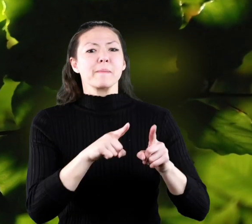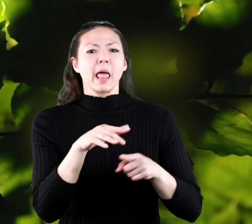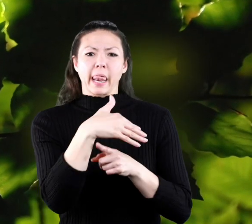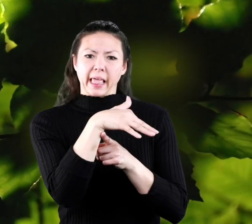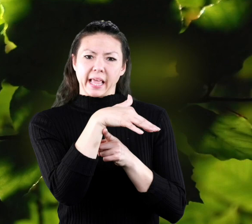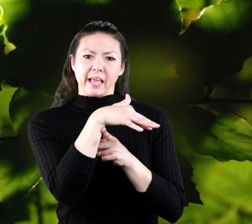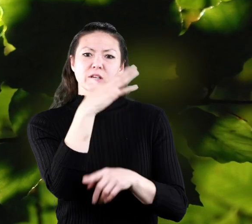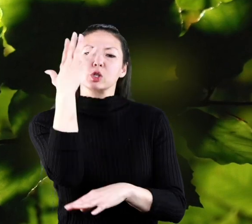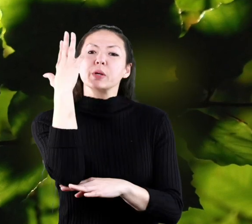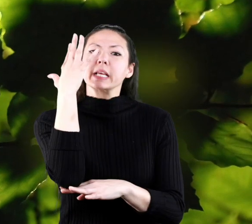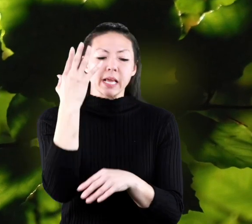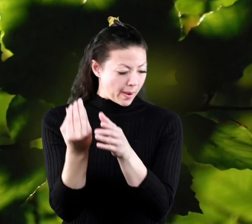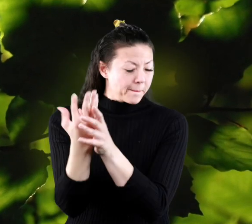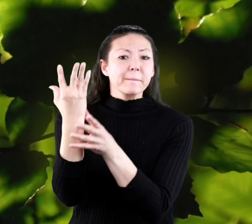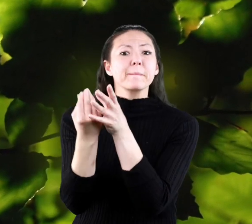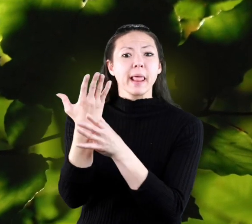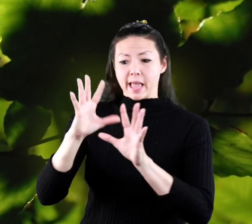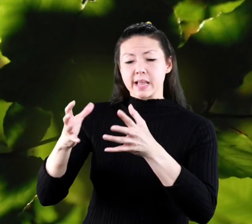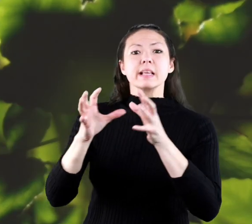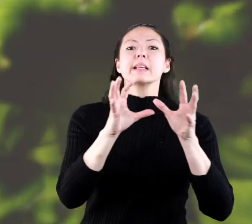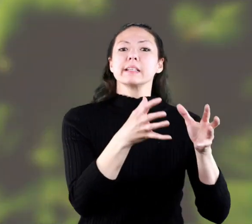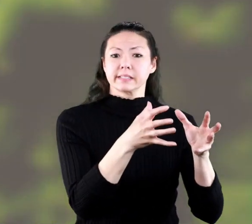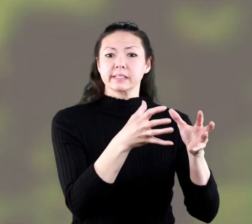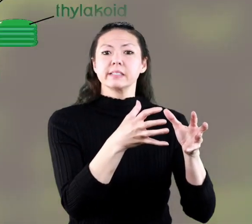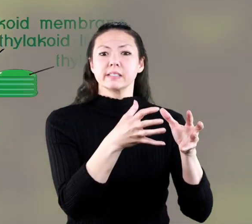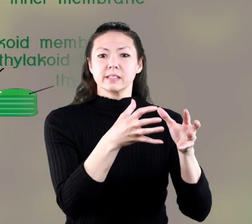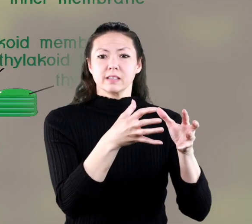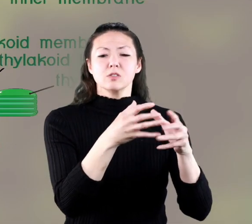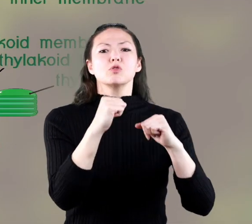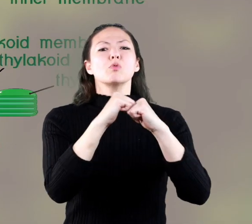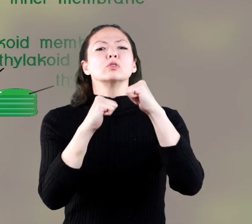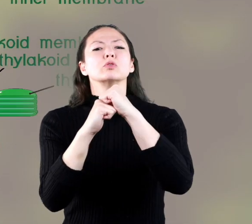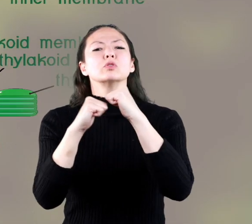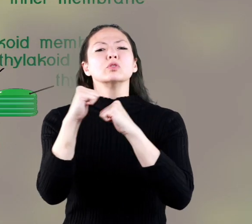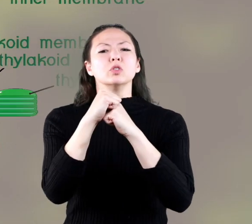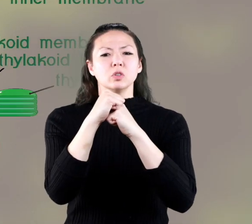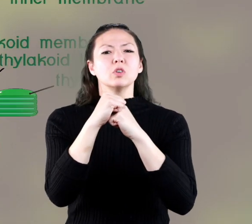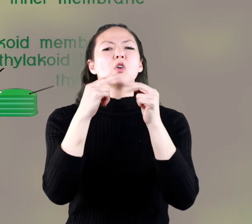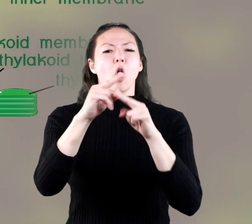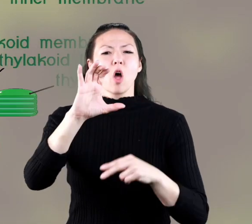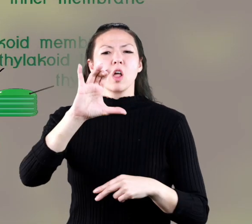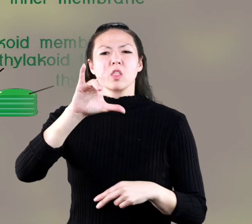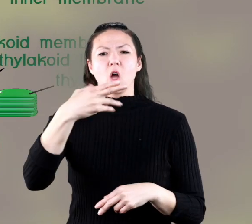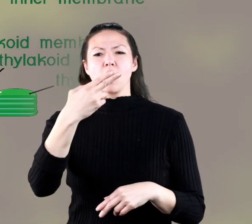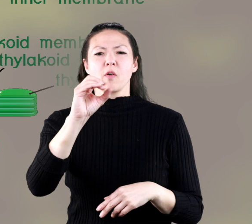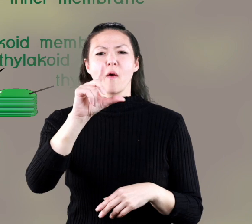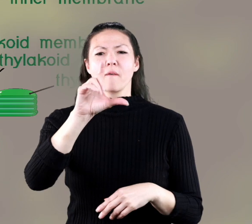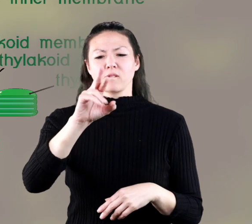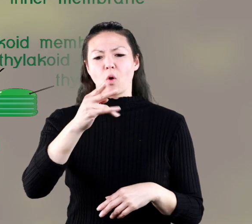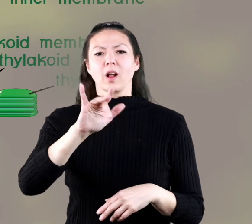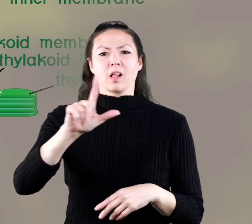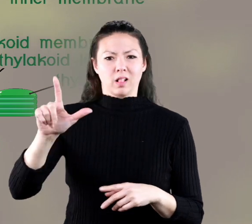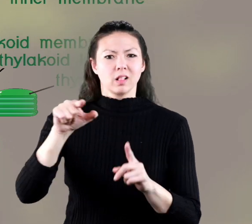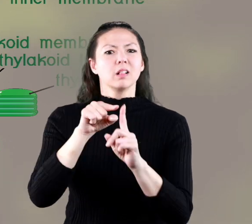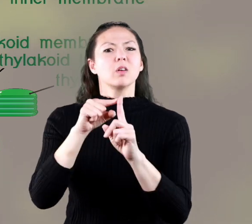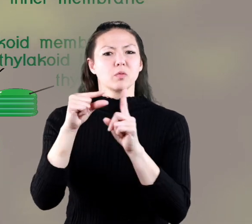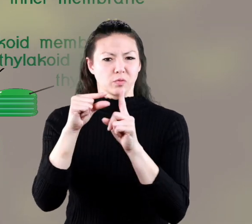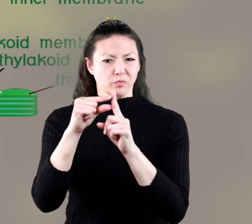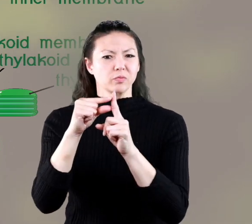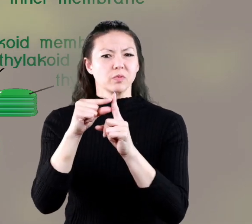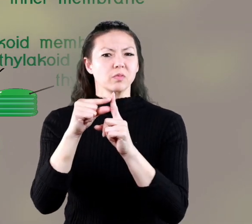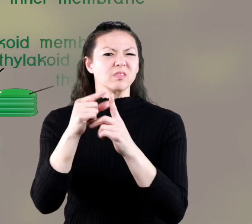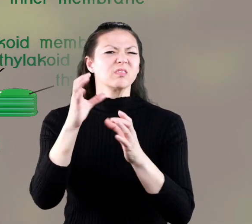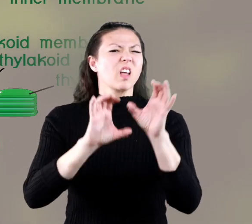leaves of trees and plants in microscopic structures of the leaves called chloroplasts which contain chemical